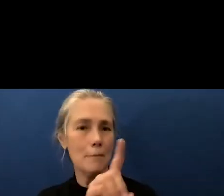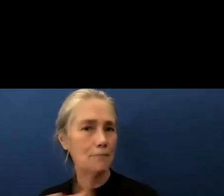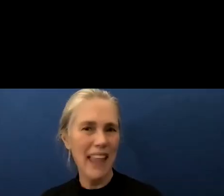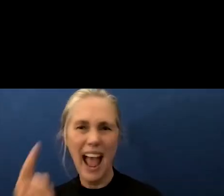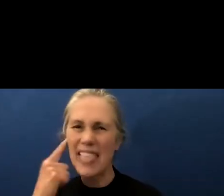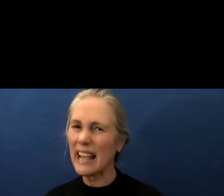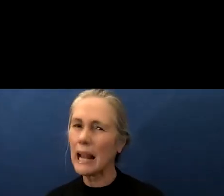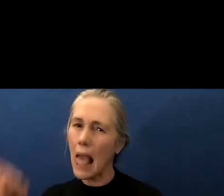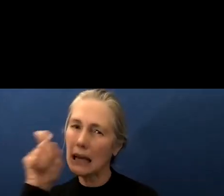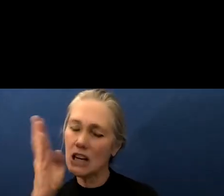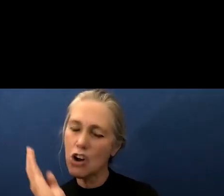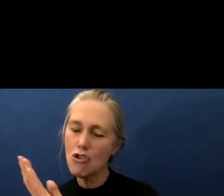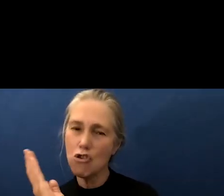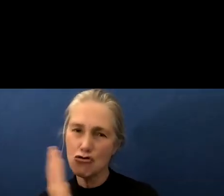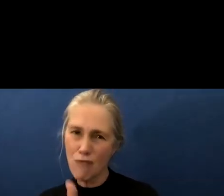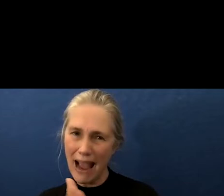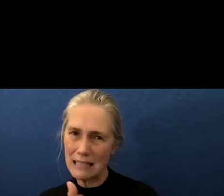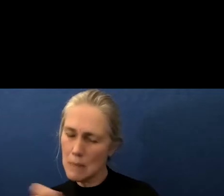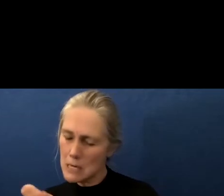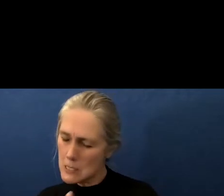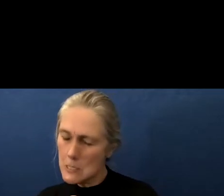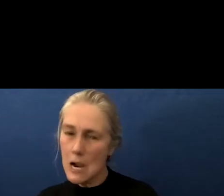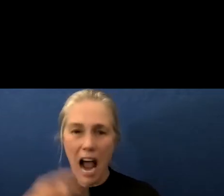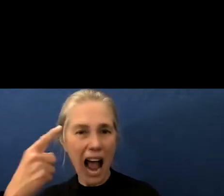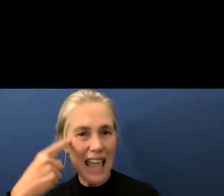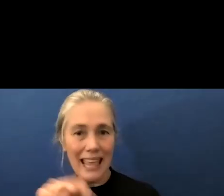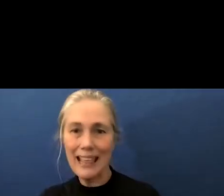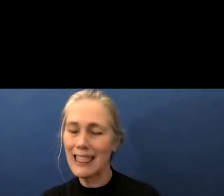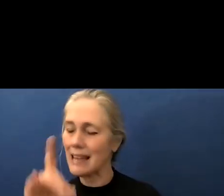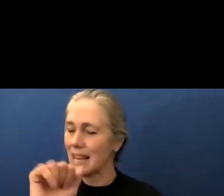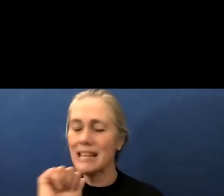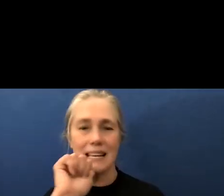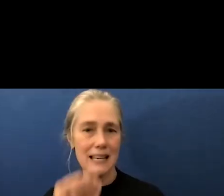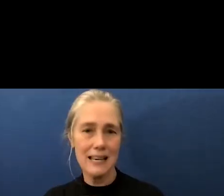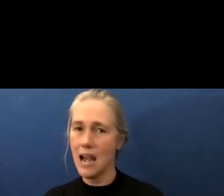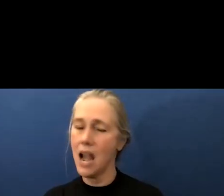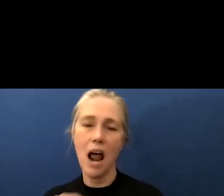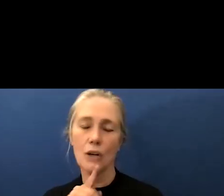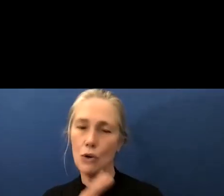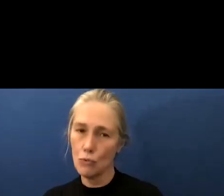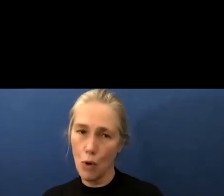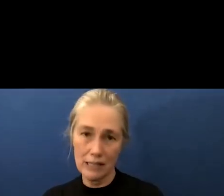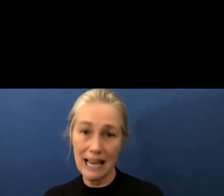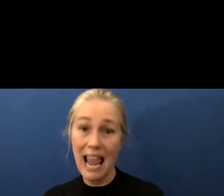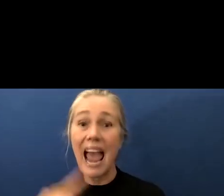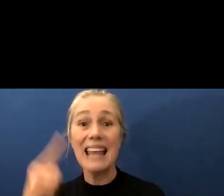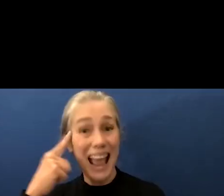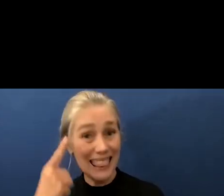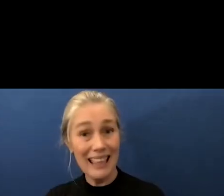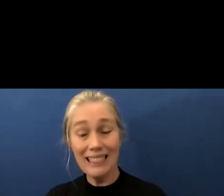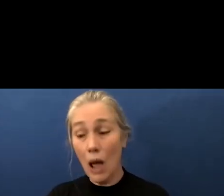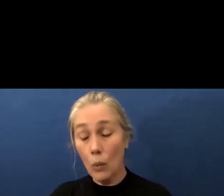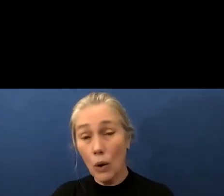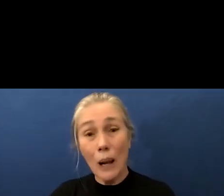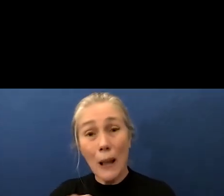it will only provide biased data and will fail to be effective at catching as many COVID cases as possible not to mention